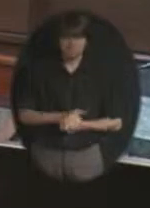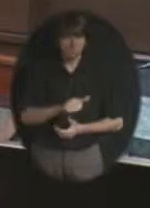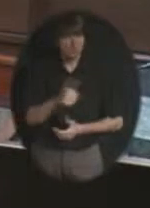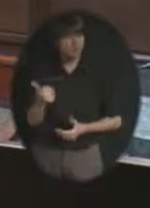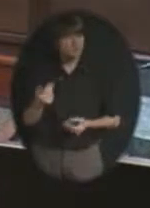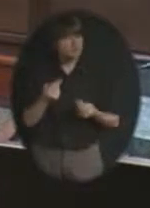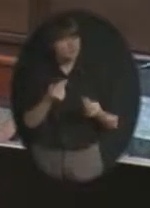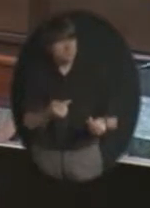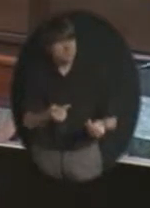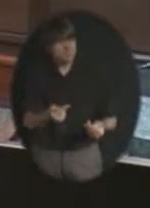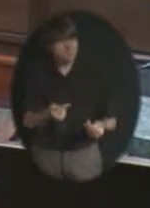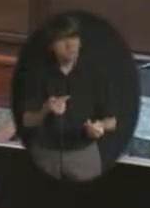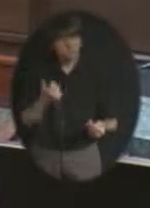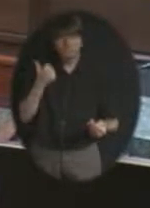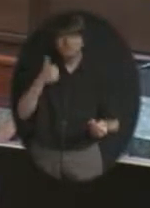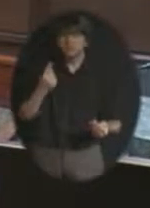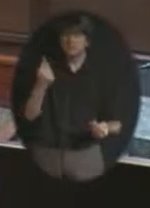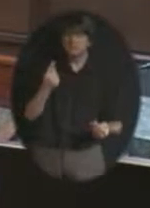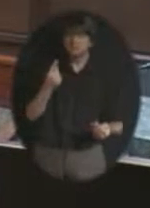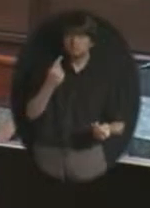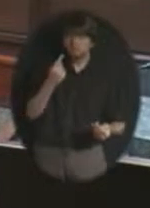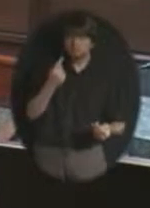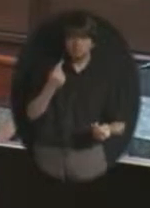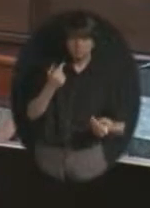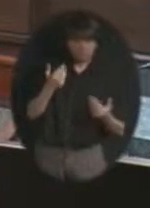All right. Then would someone care to place his name in nomination?